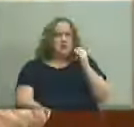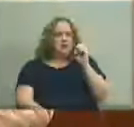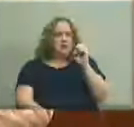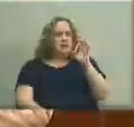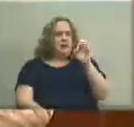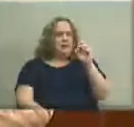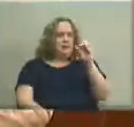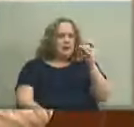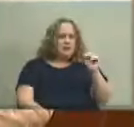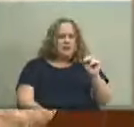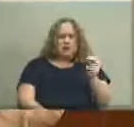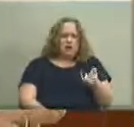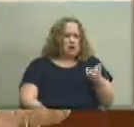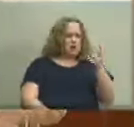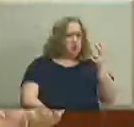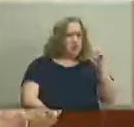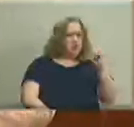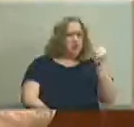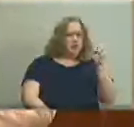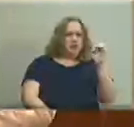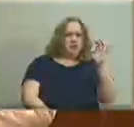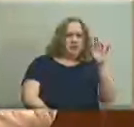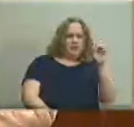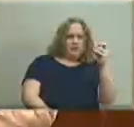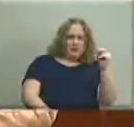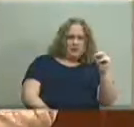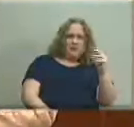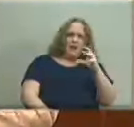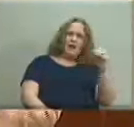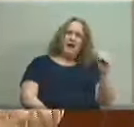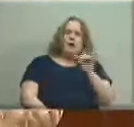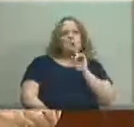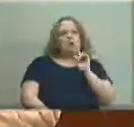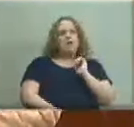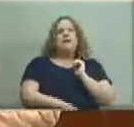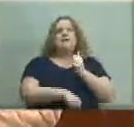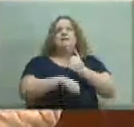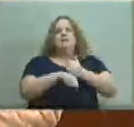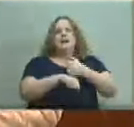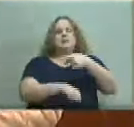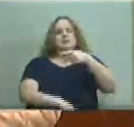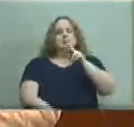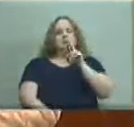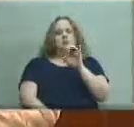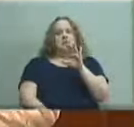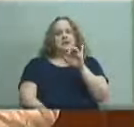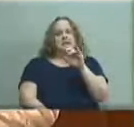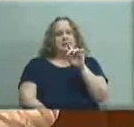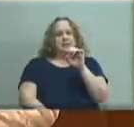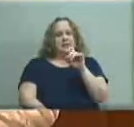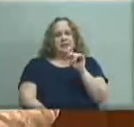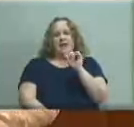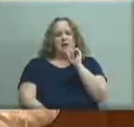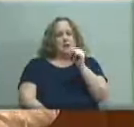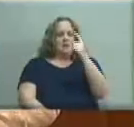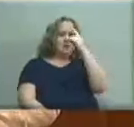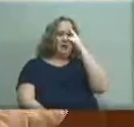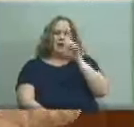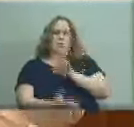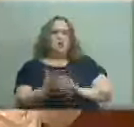are at least three of those and so this has happened there's significant precedent for this throughout the district and I don't think that that would be confusing